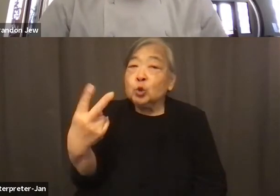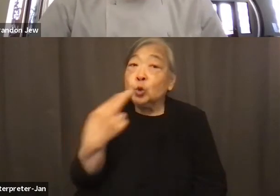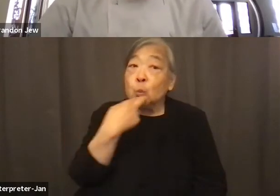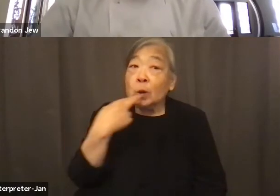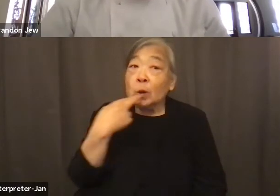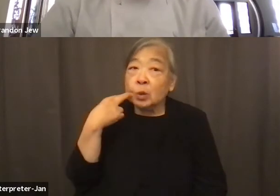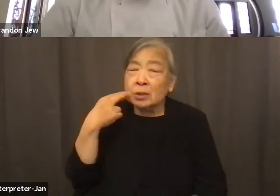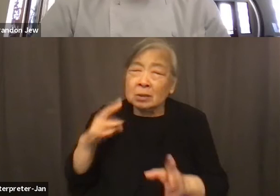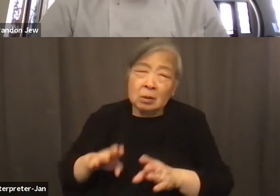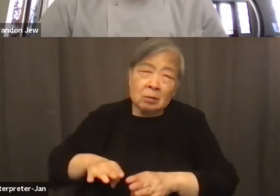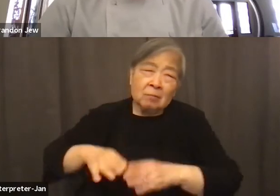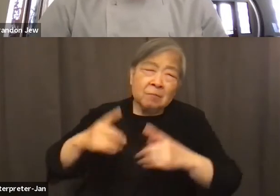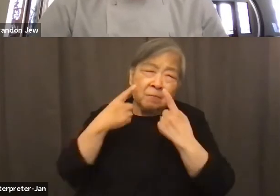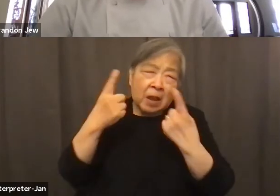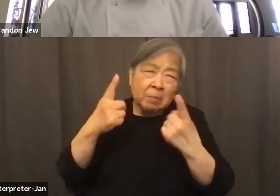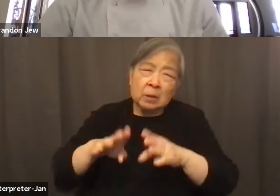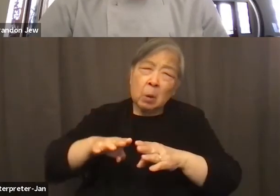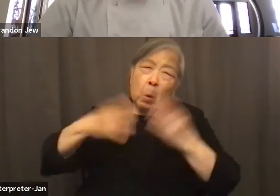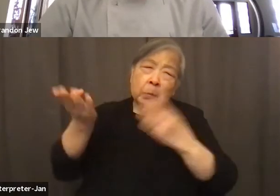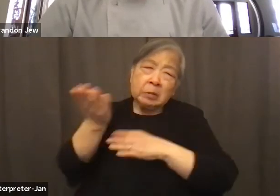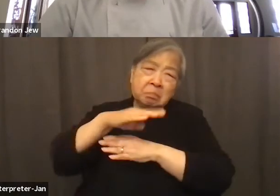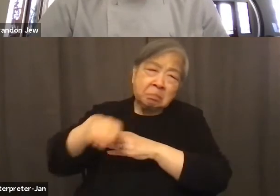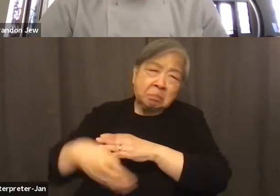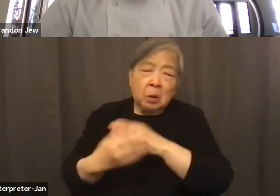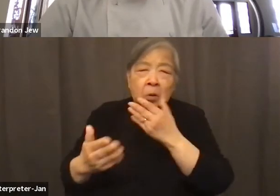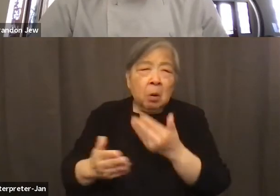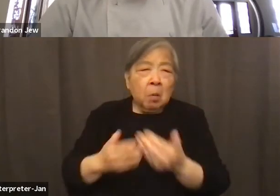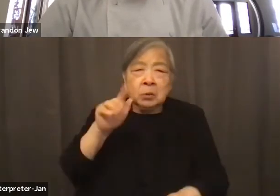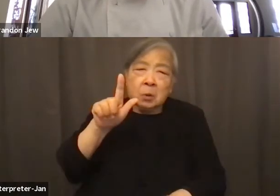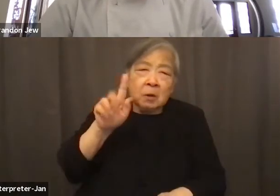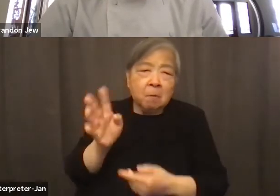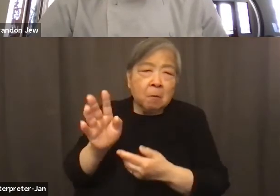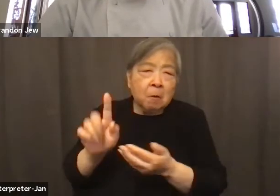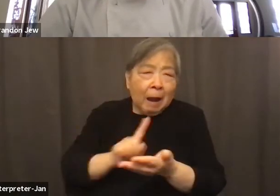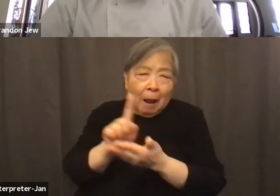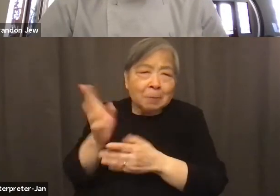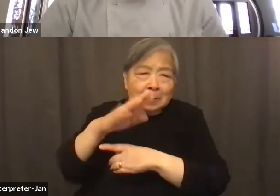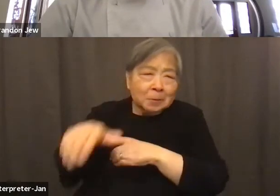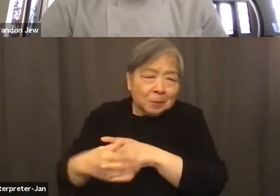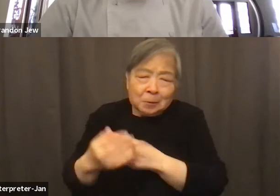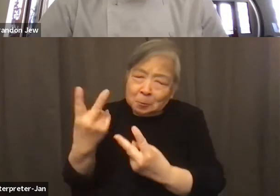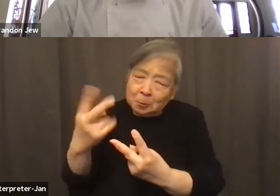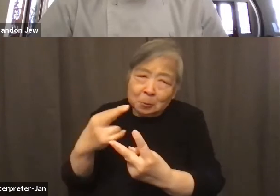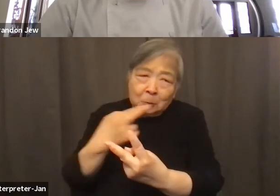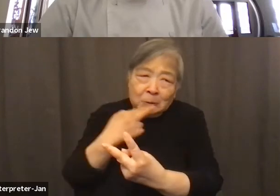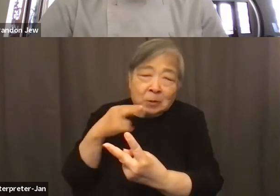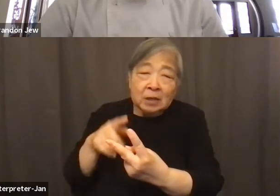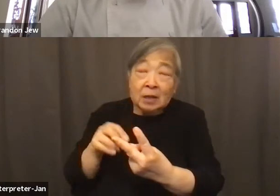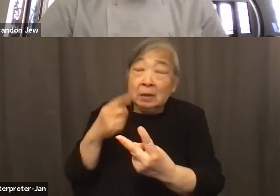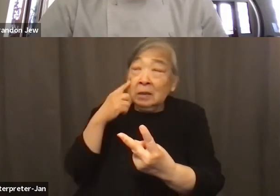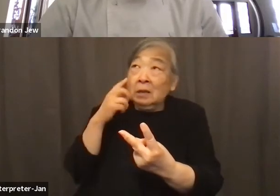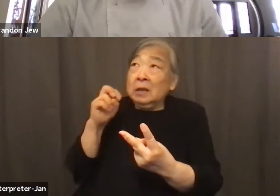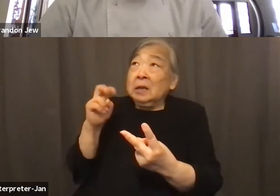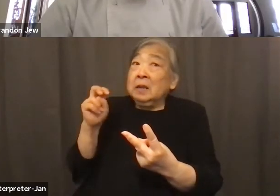open almost 24 hours years ago, Wohop and Hop Key. And as recently, I think as 10 or